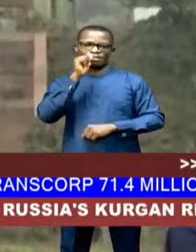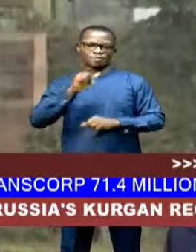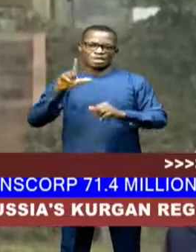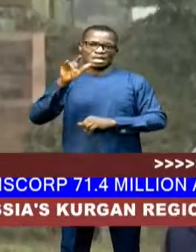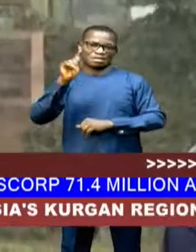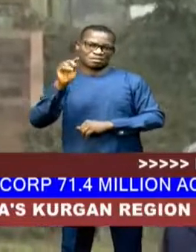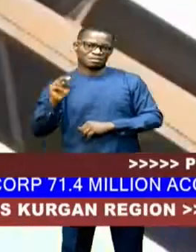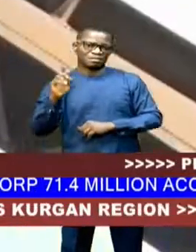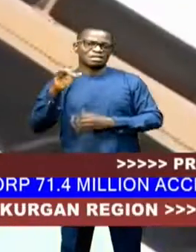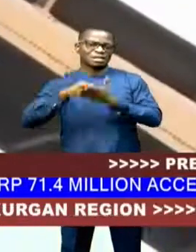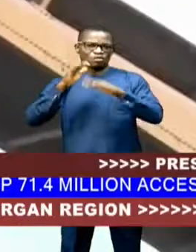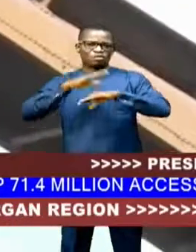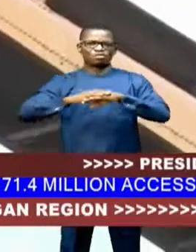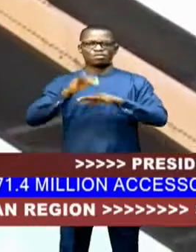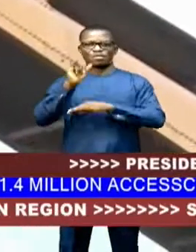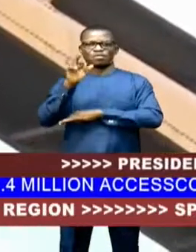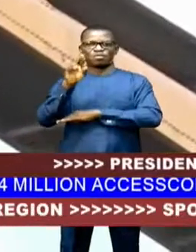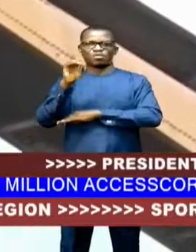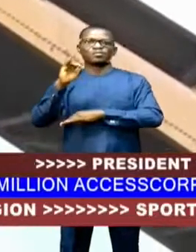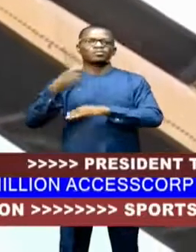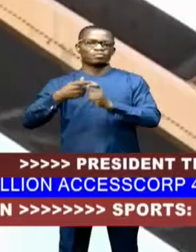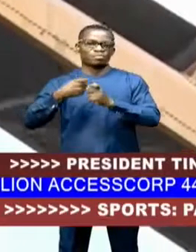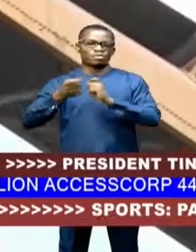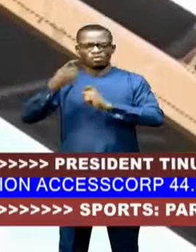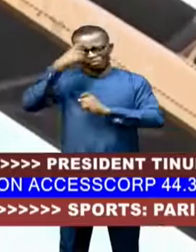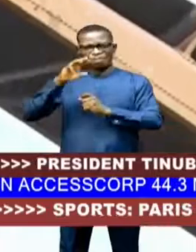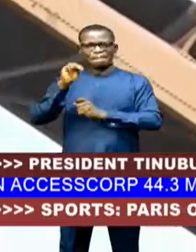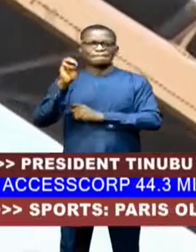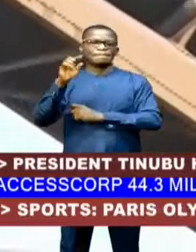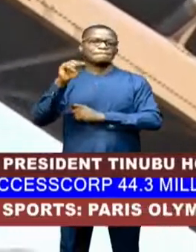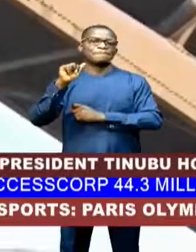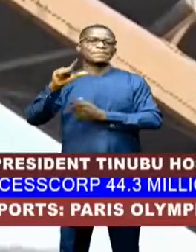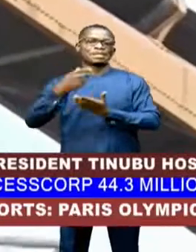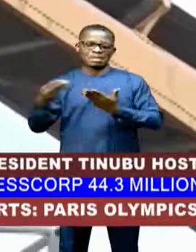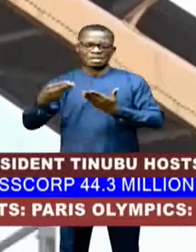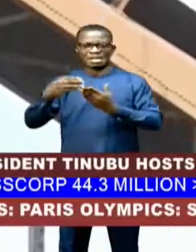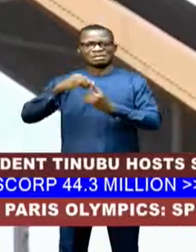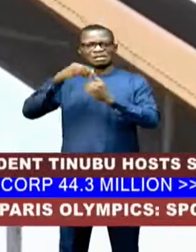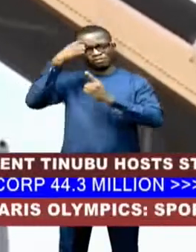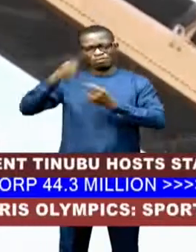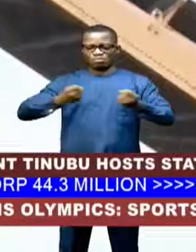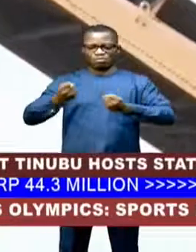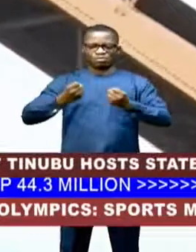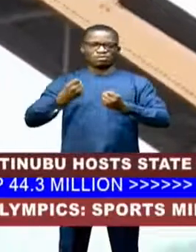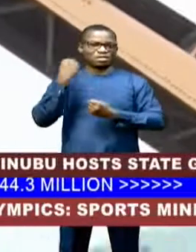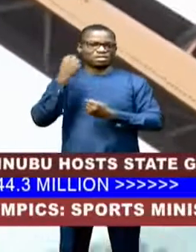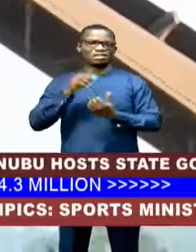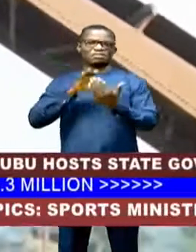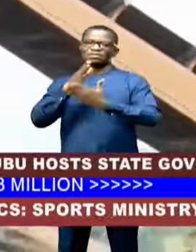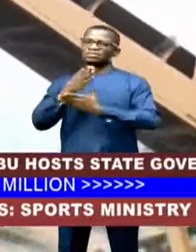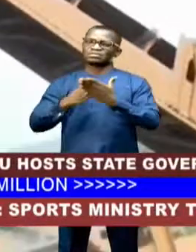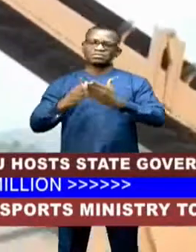iron ore for the manufacturing of various metallic materials, particularly for automobile needs, has recently faced a setback.